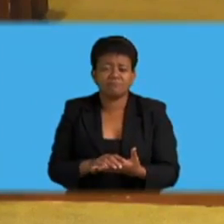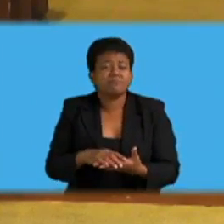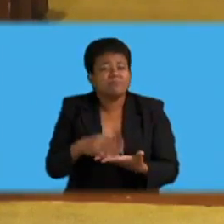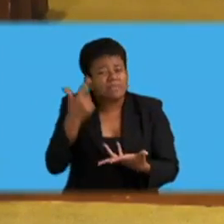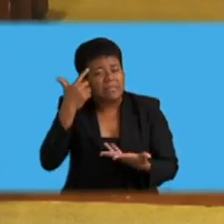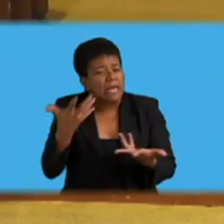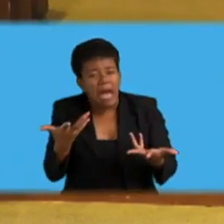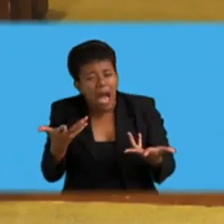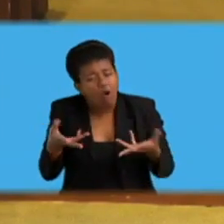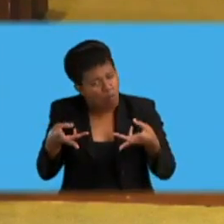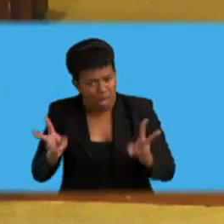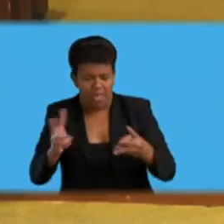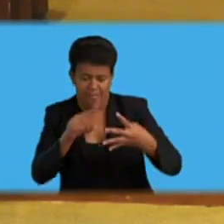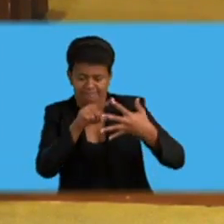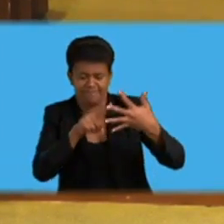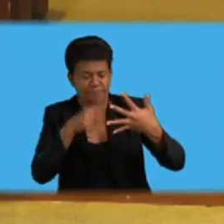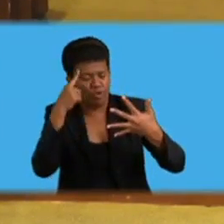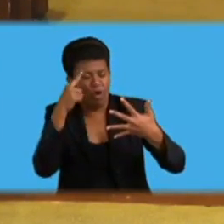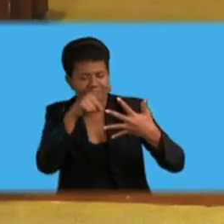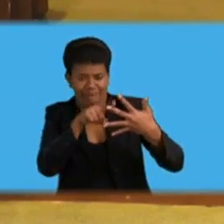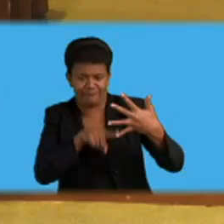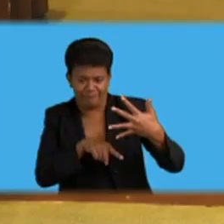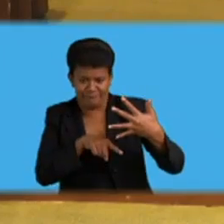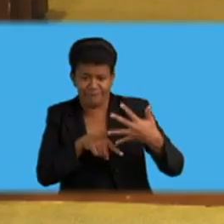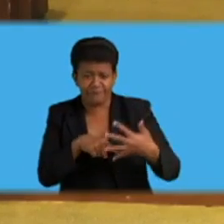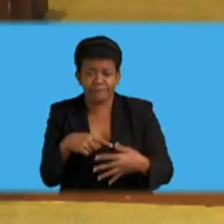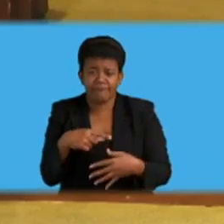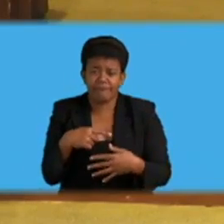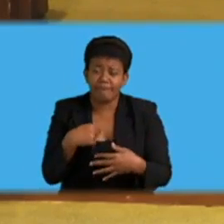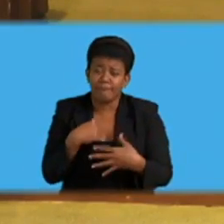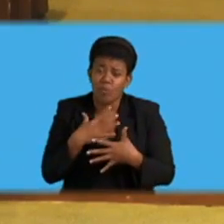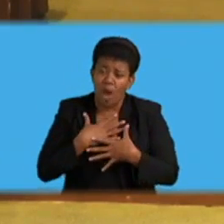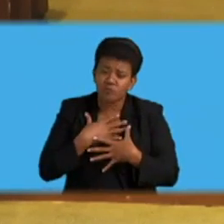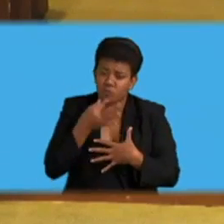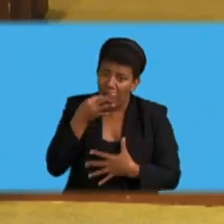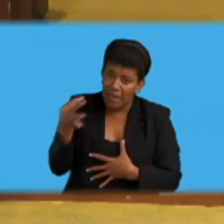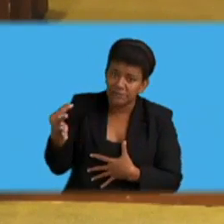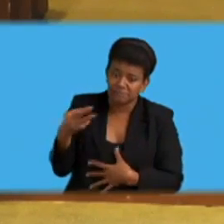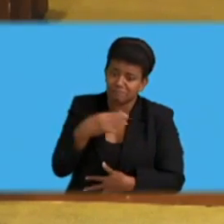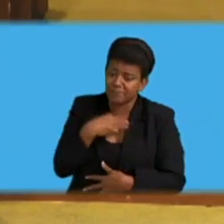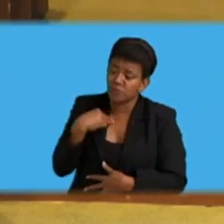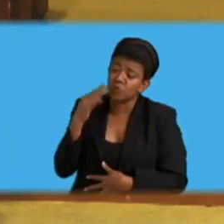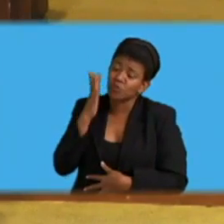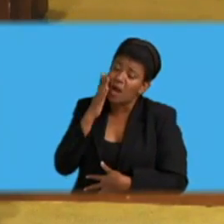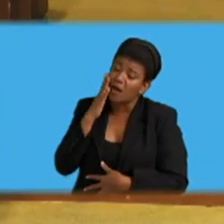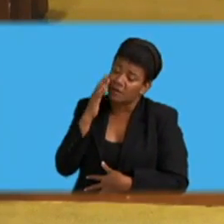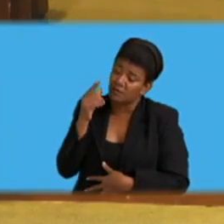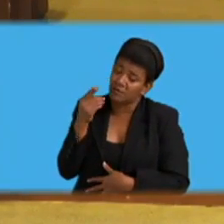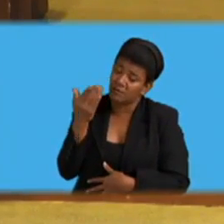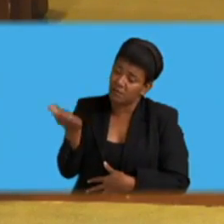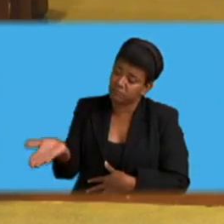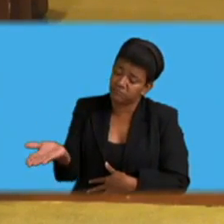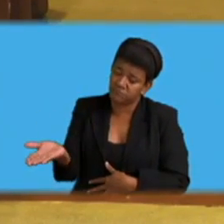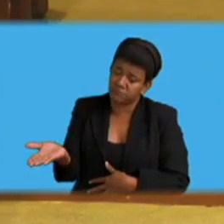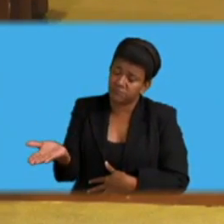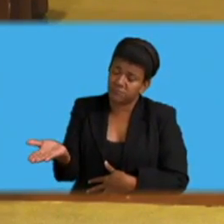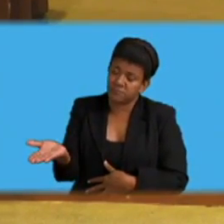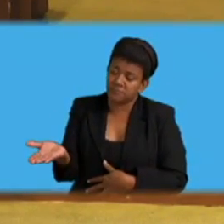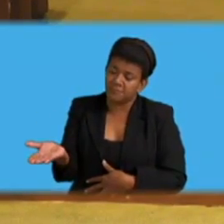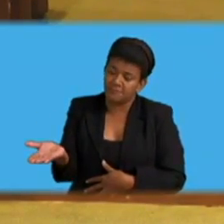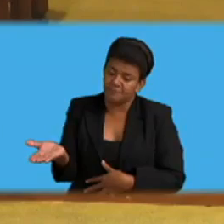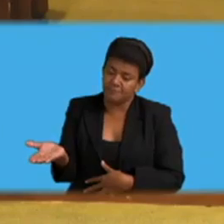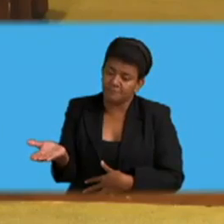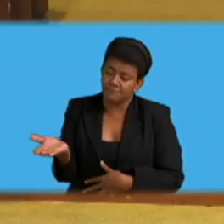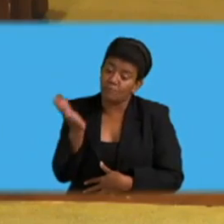I would therefore also ask the minister when he is looking at this drastic